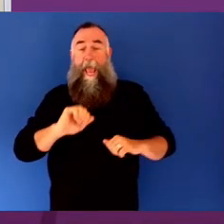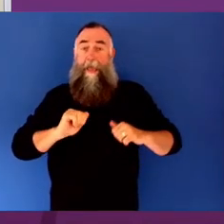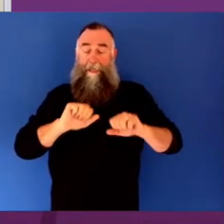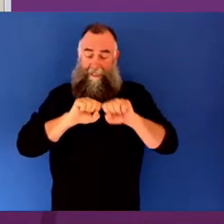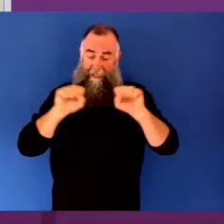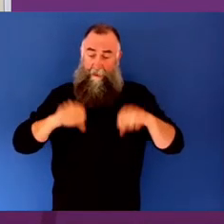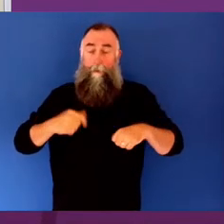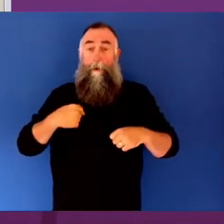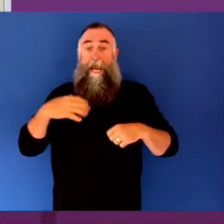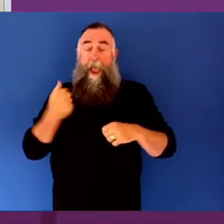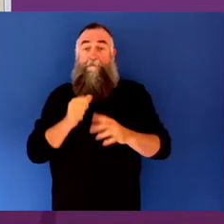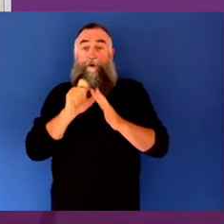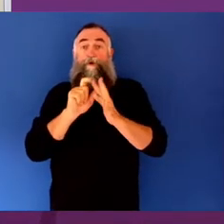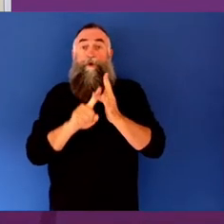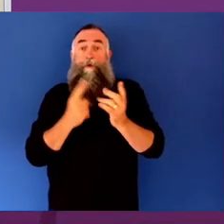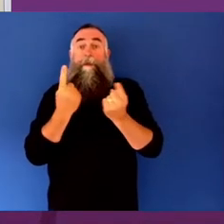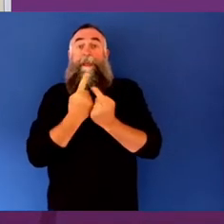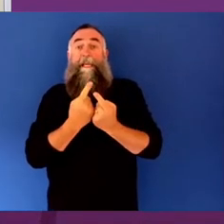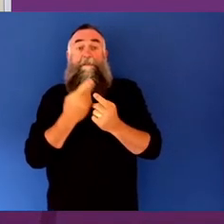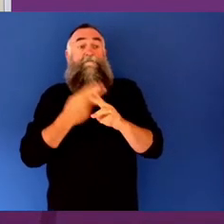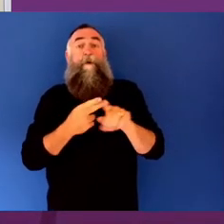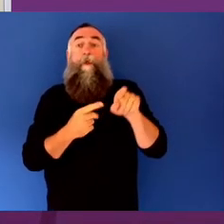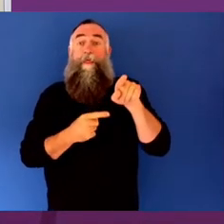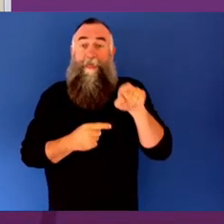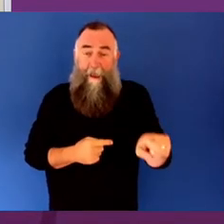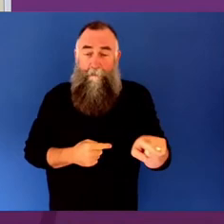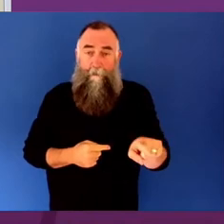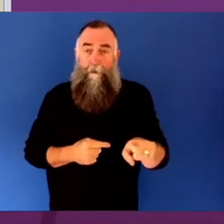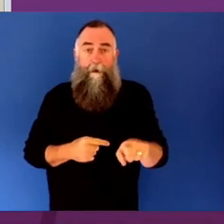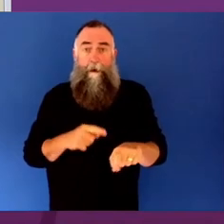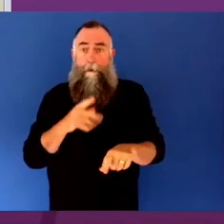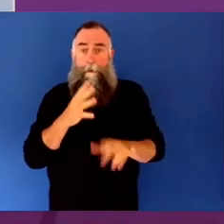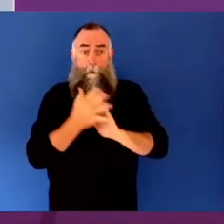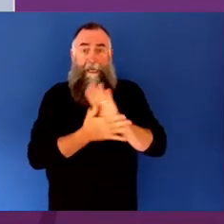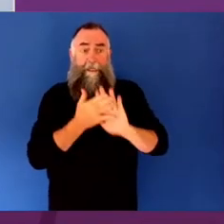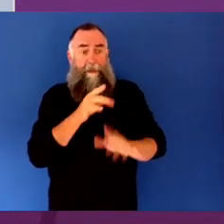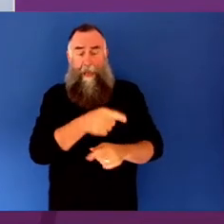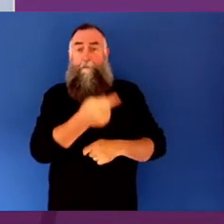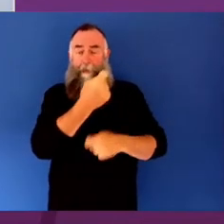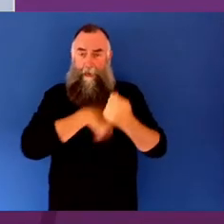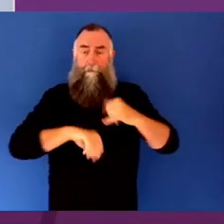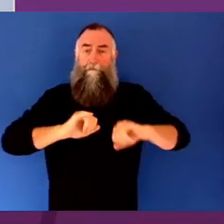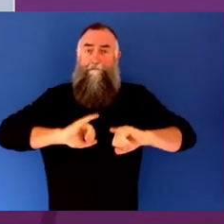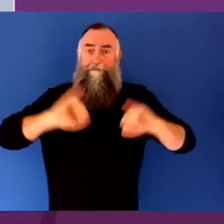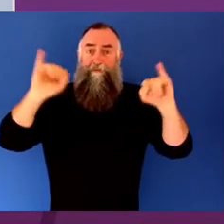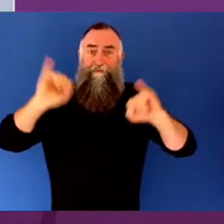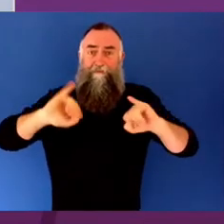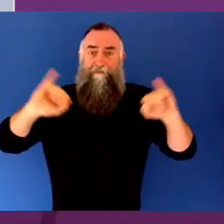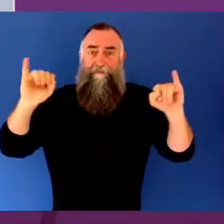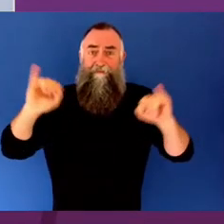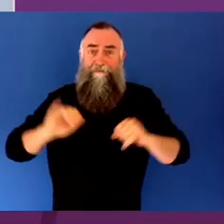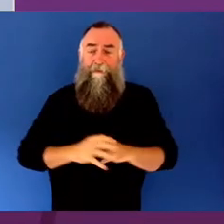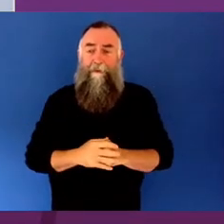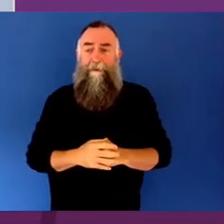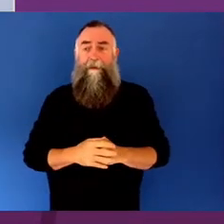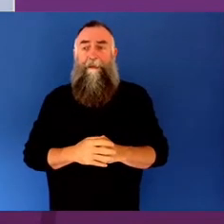often that they are in crisis or, you know, pretty unwell. So to me,